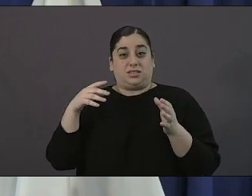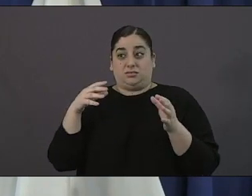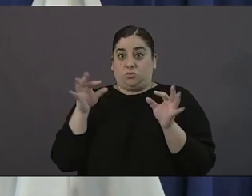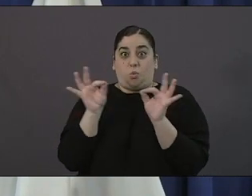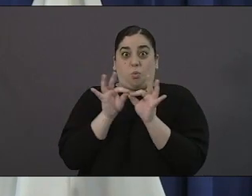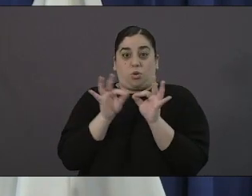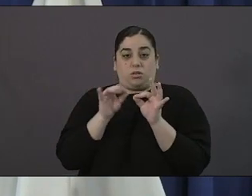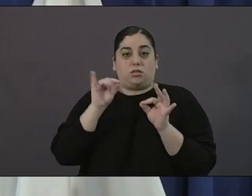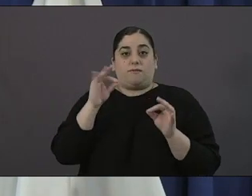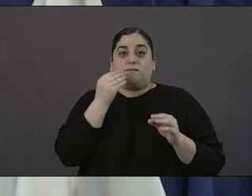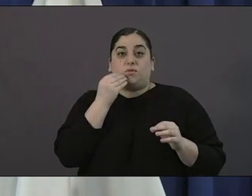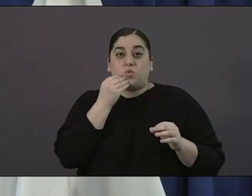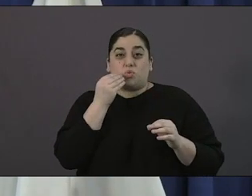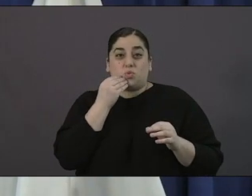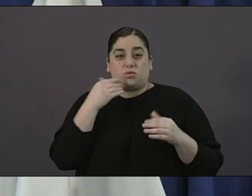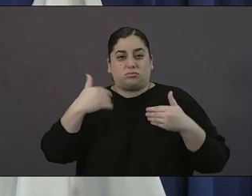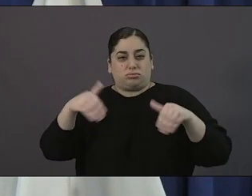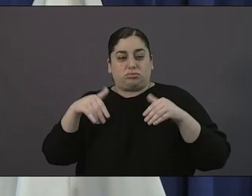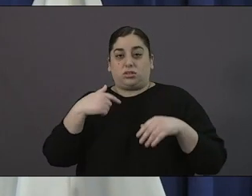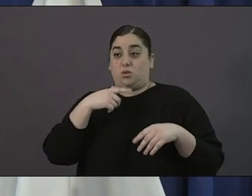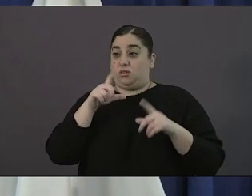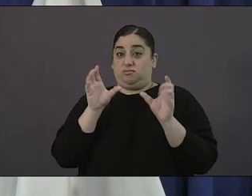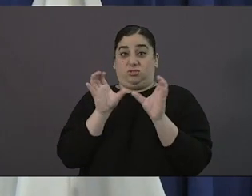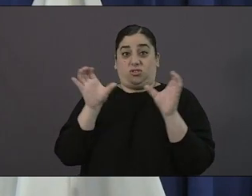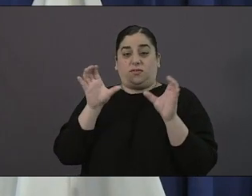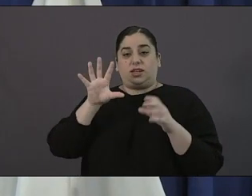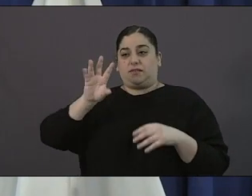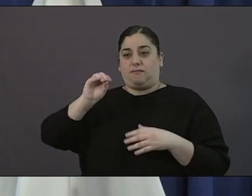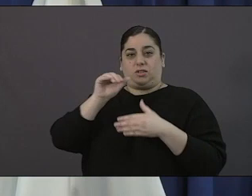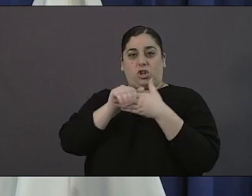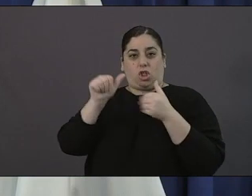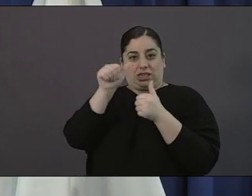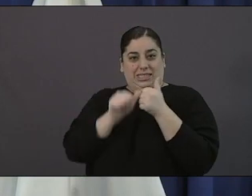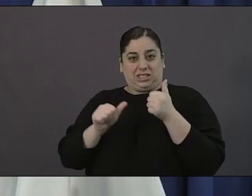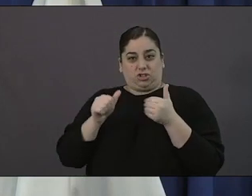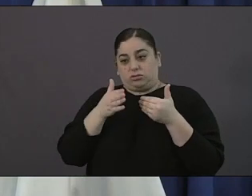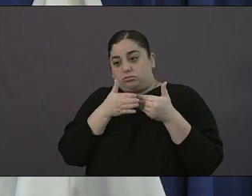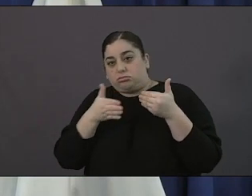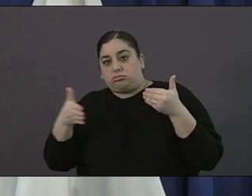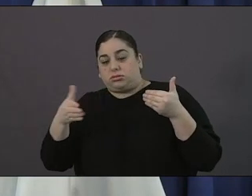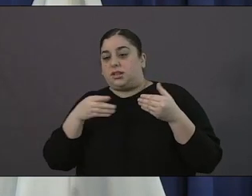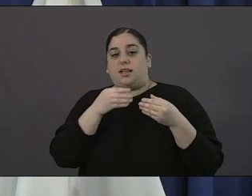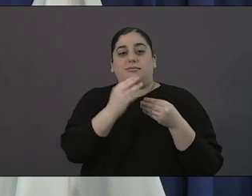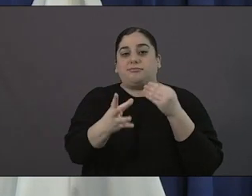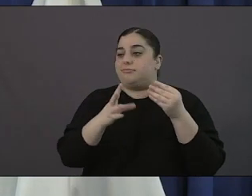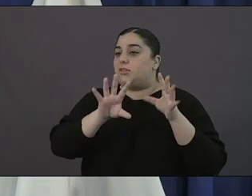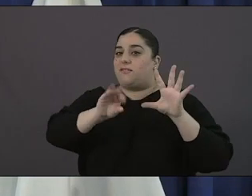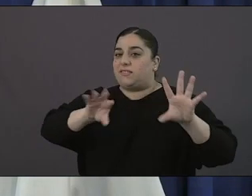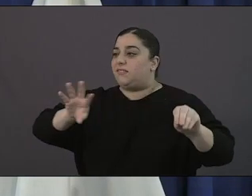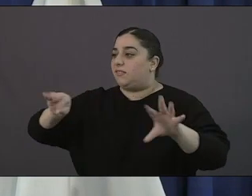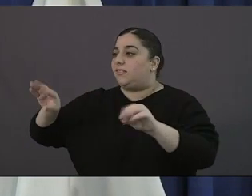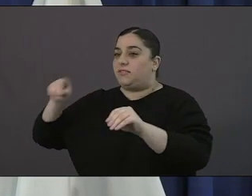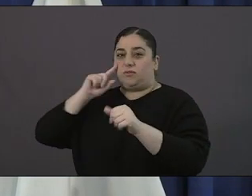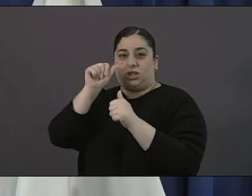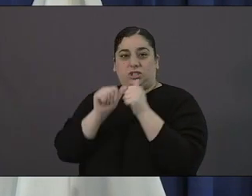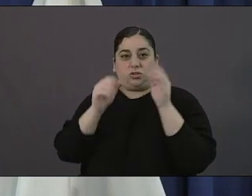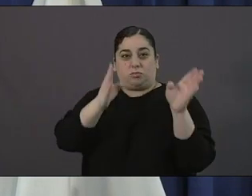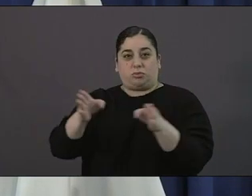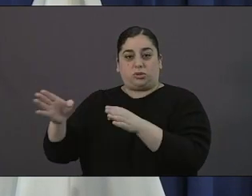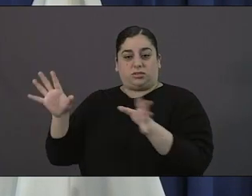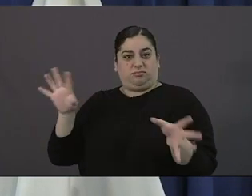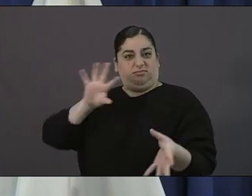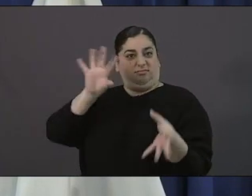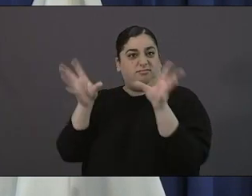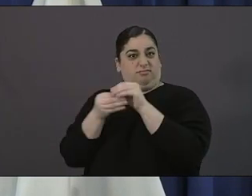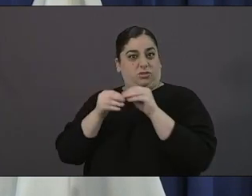i want to thank all of our volunteers at the convention center all of our providers this is life-changing work that is happening in real time you